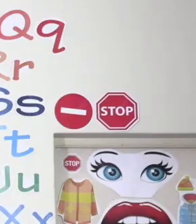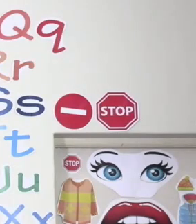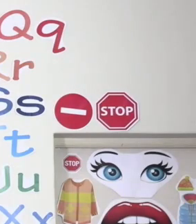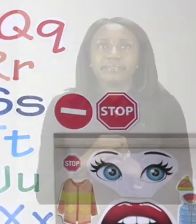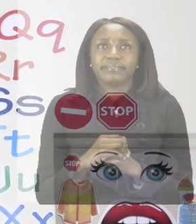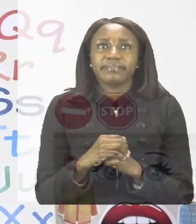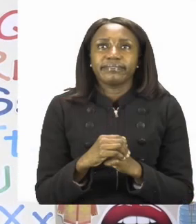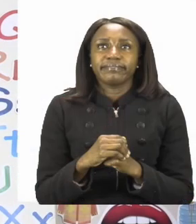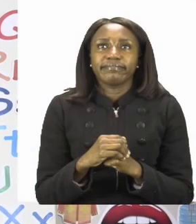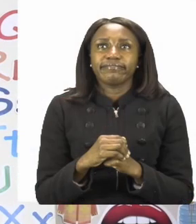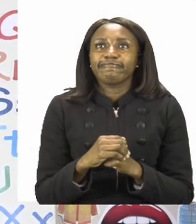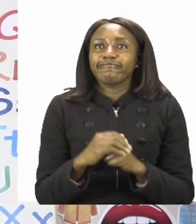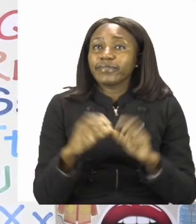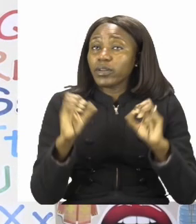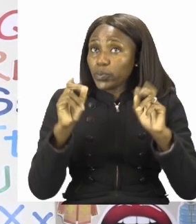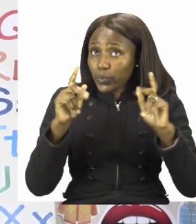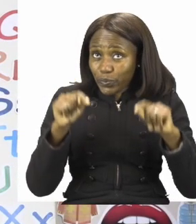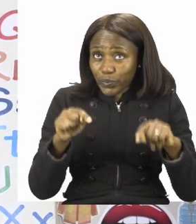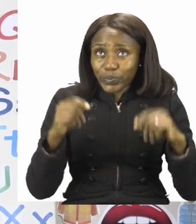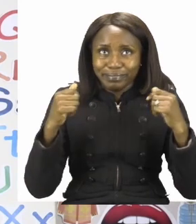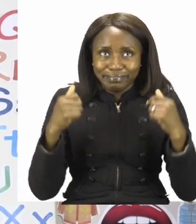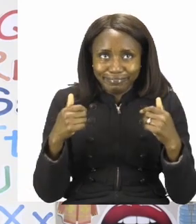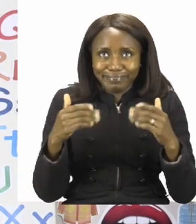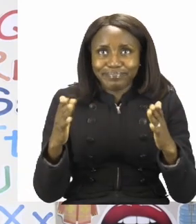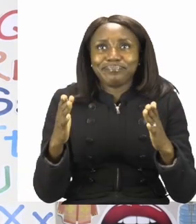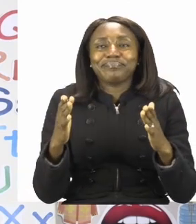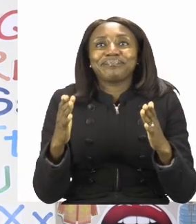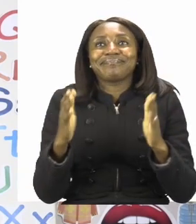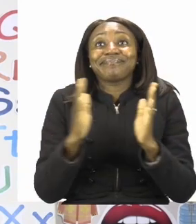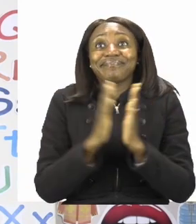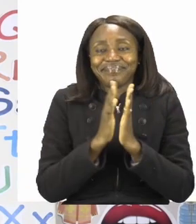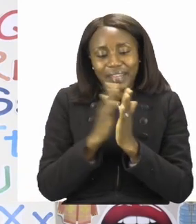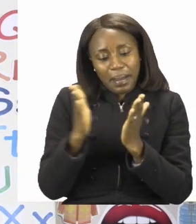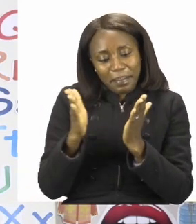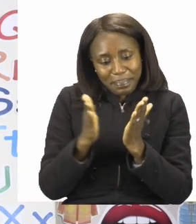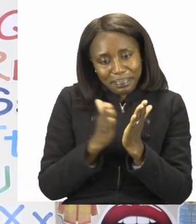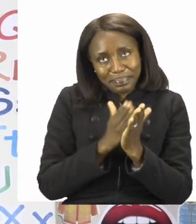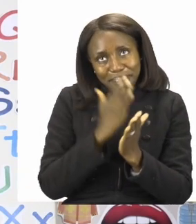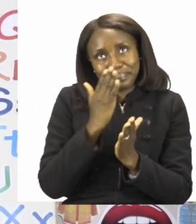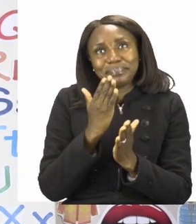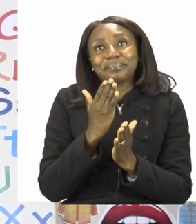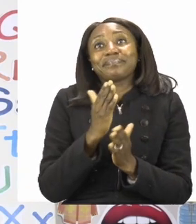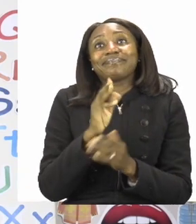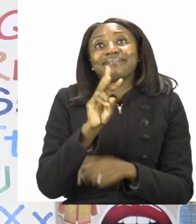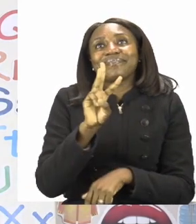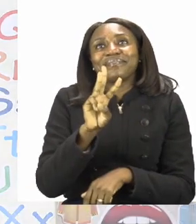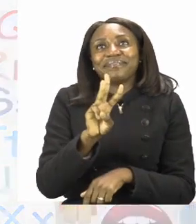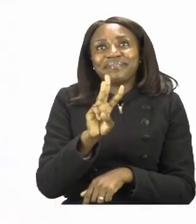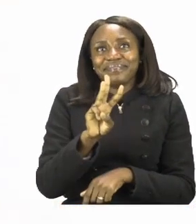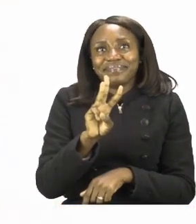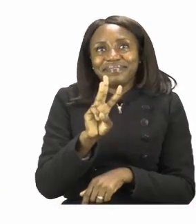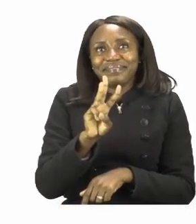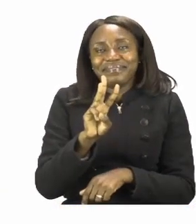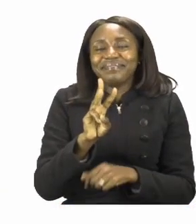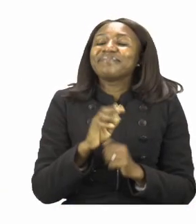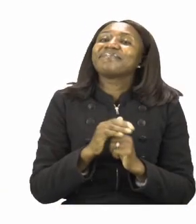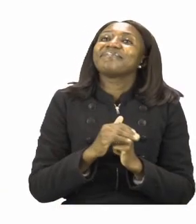To start our lesson today boys and girls let's all turn to page 3.